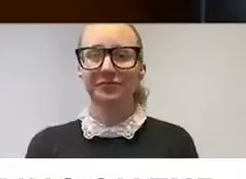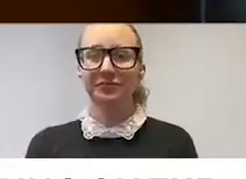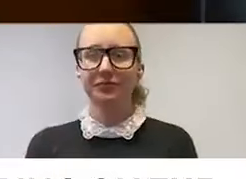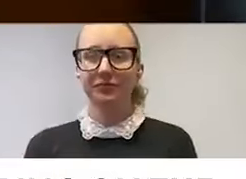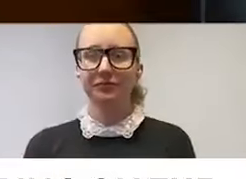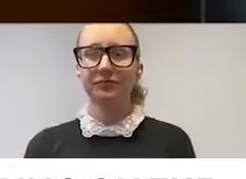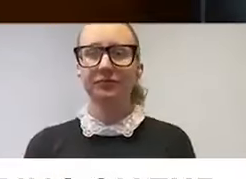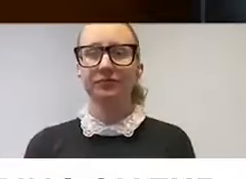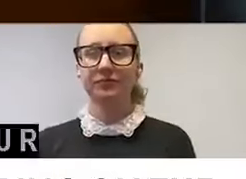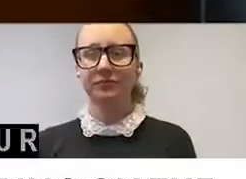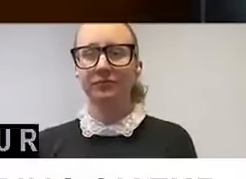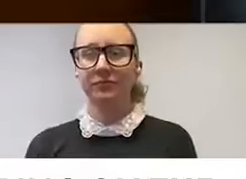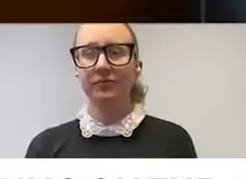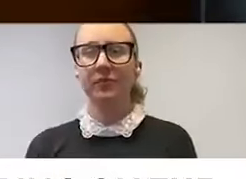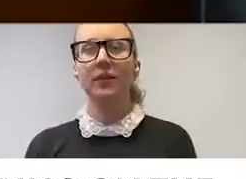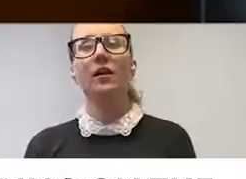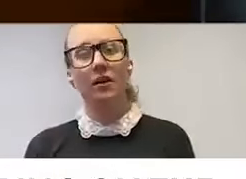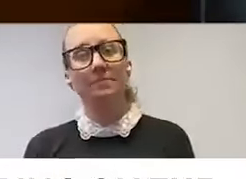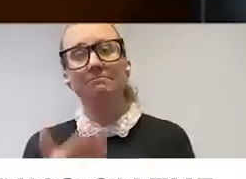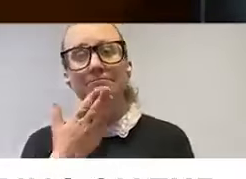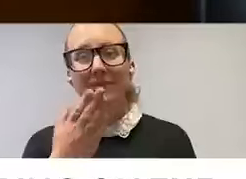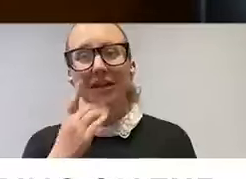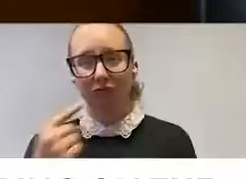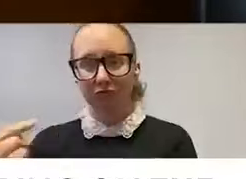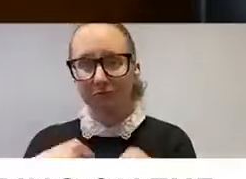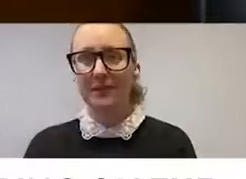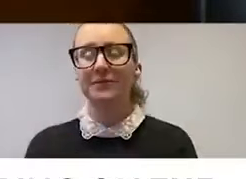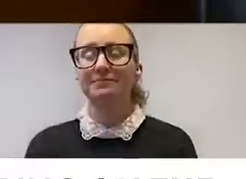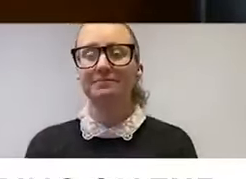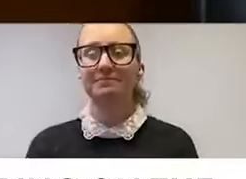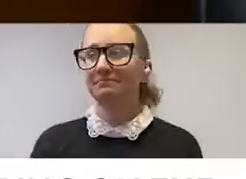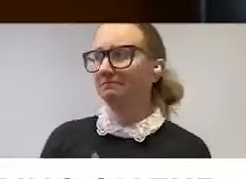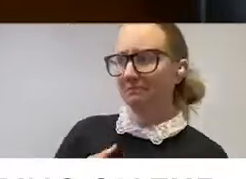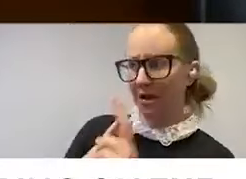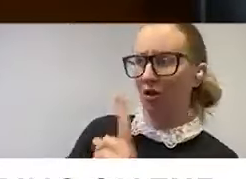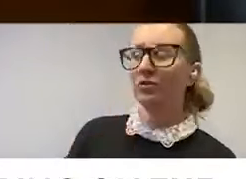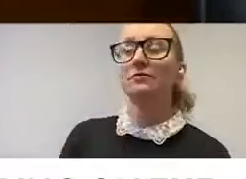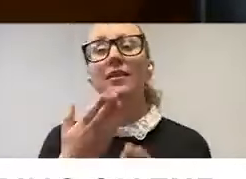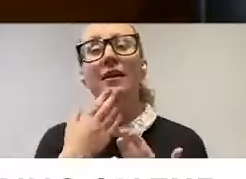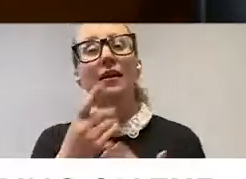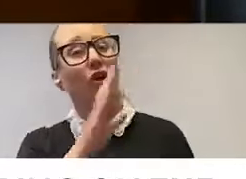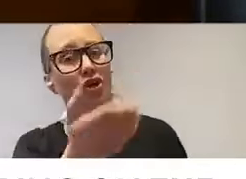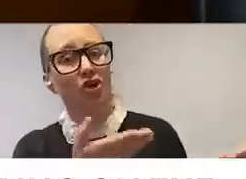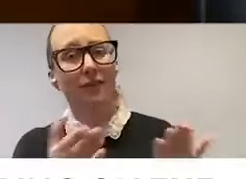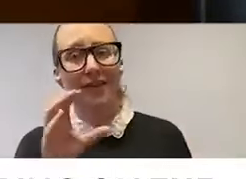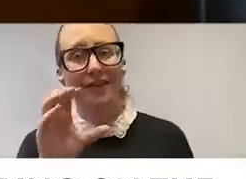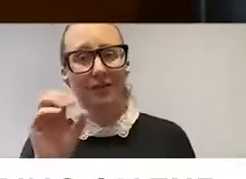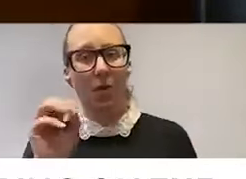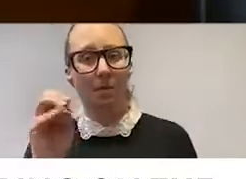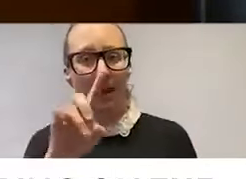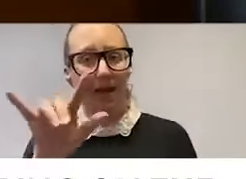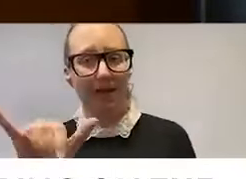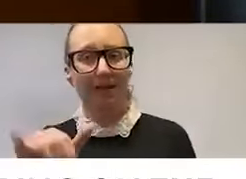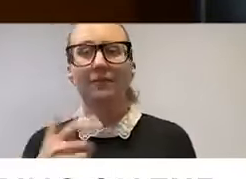Great. Thank you for being here. It's good to see you, and thanks for your service, Commissioner O'Malley. And I want to thank